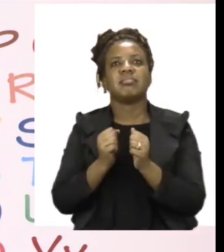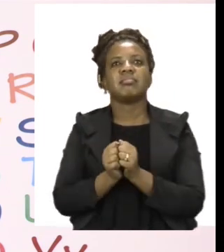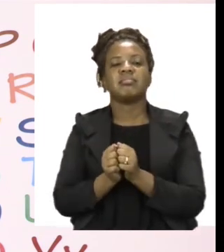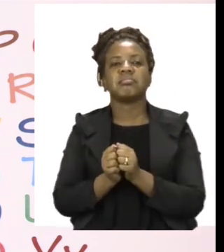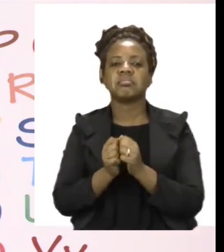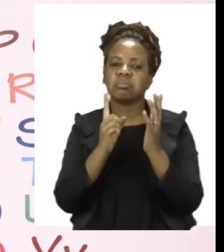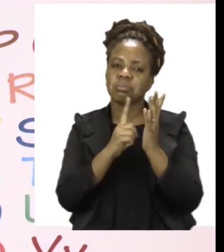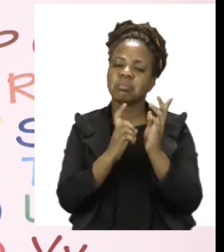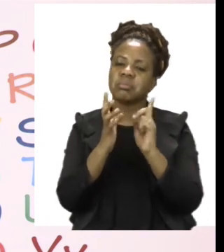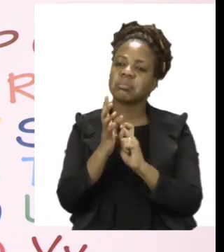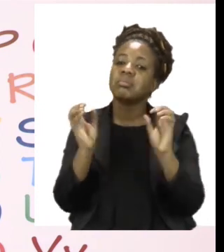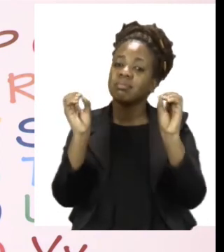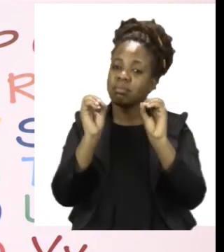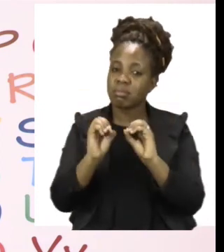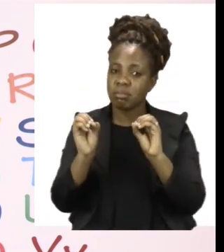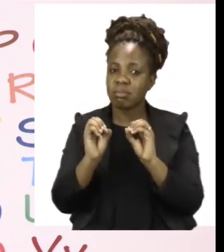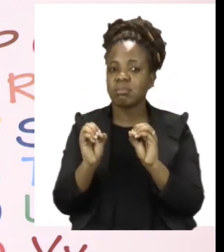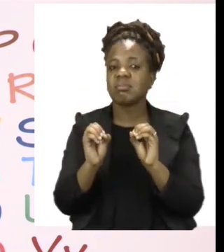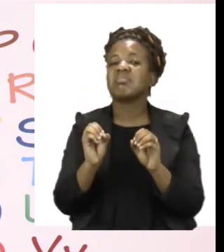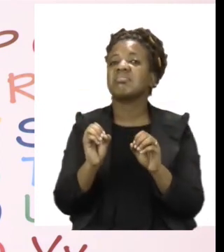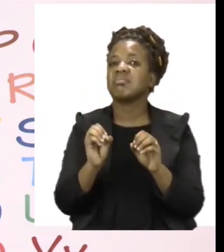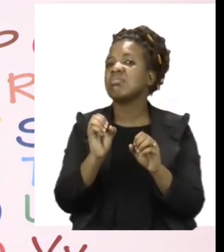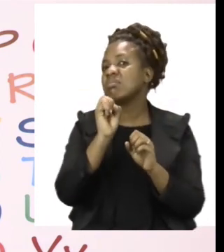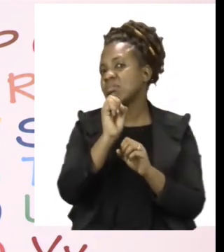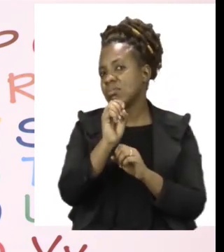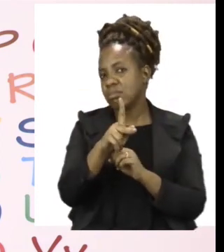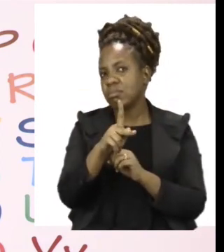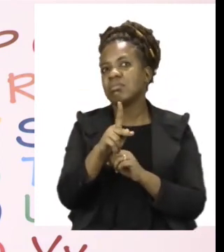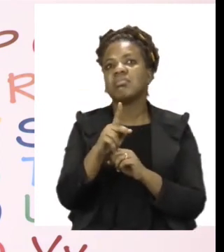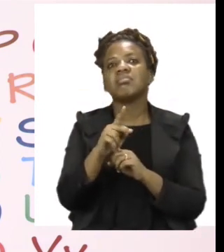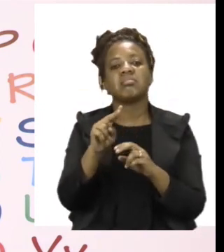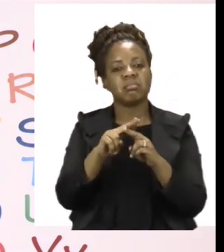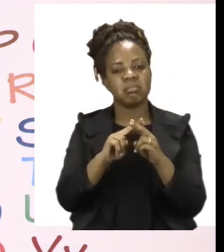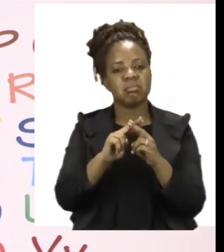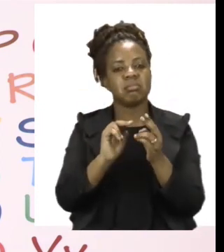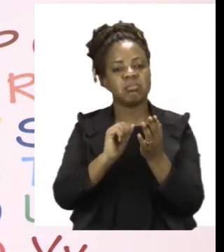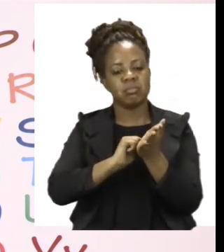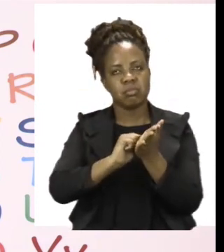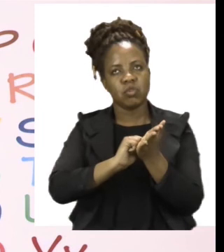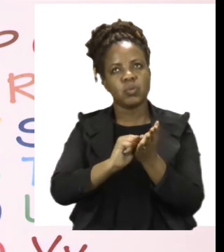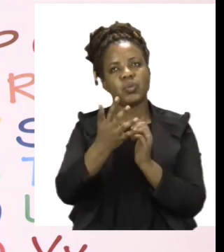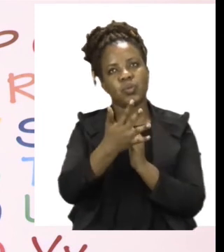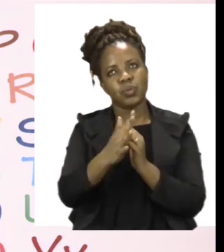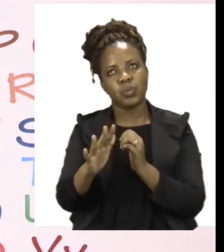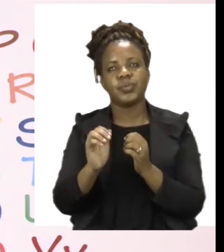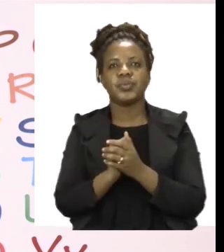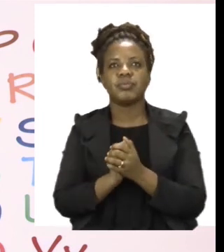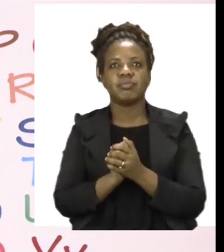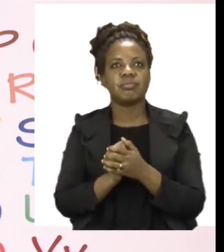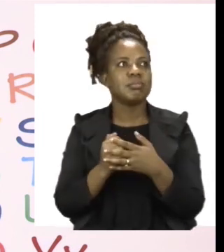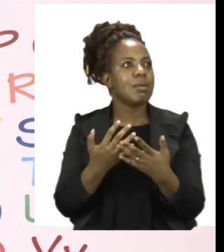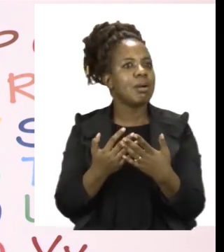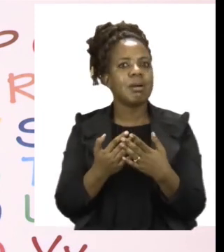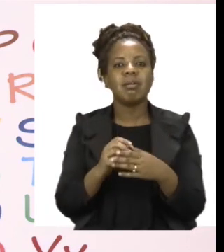all the time, you can wash your hands with soap and water as well. I wonder, I have not seen Sashi in a long